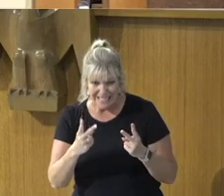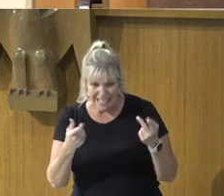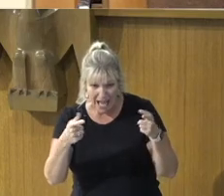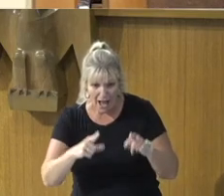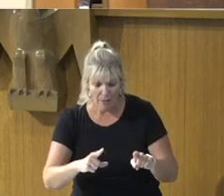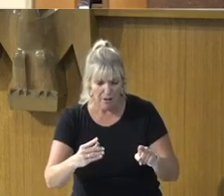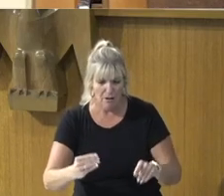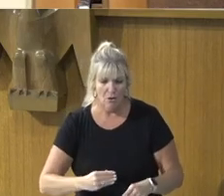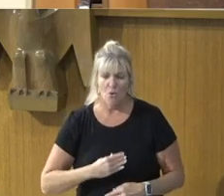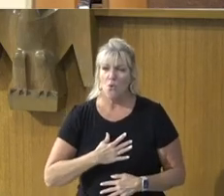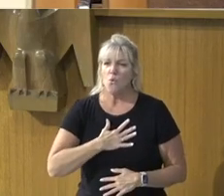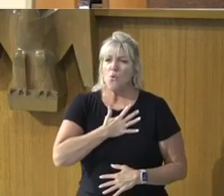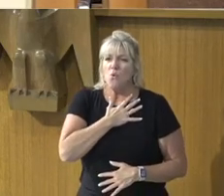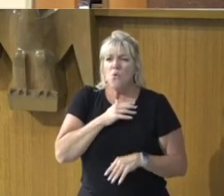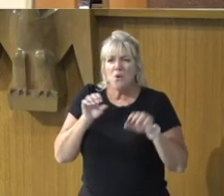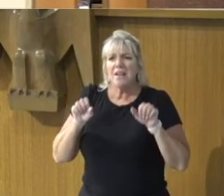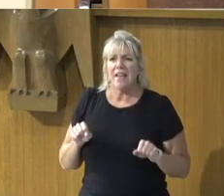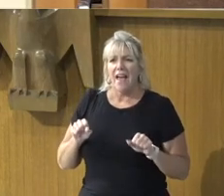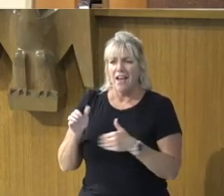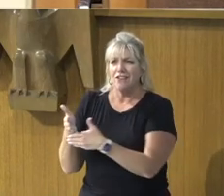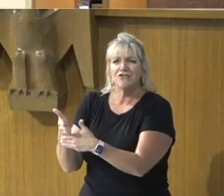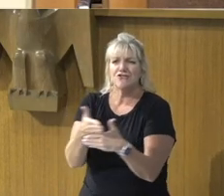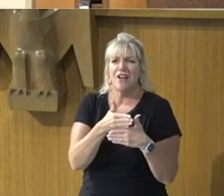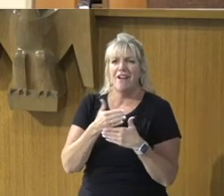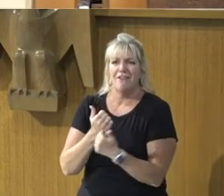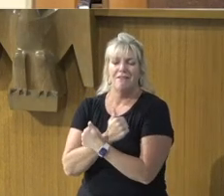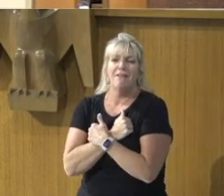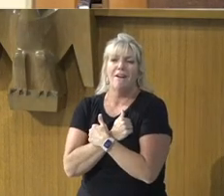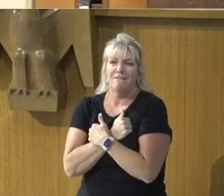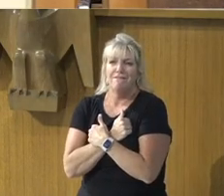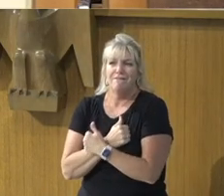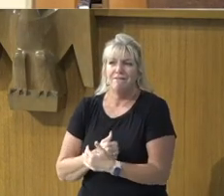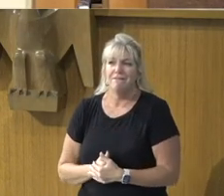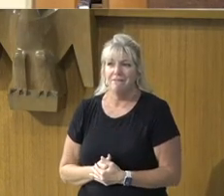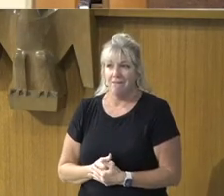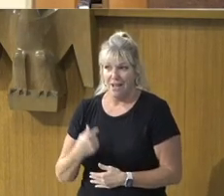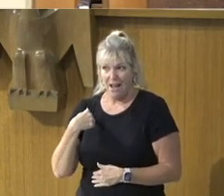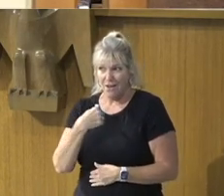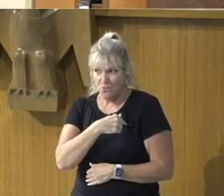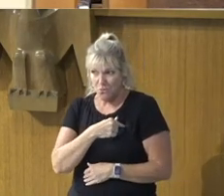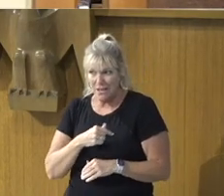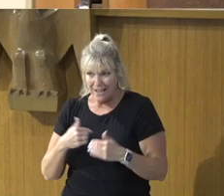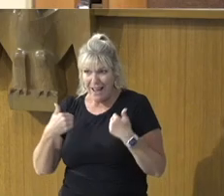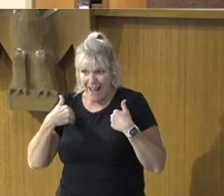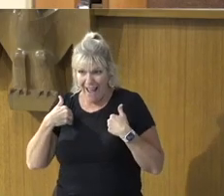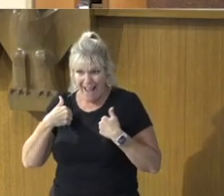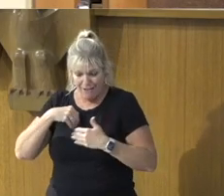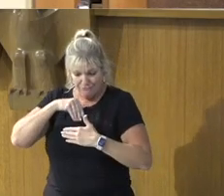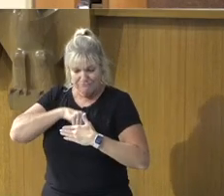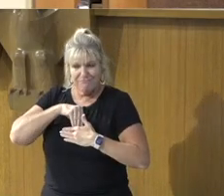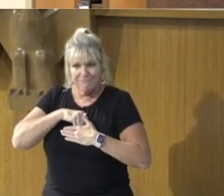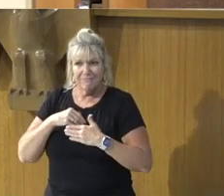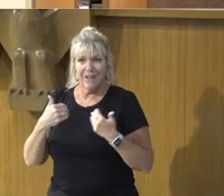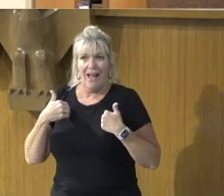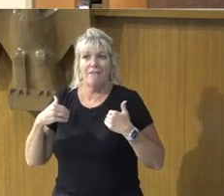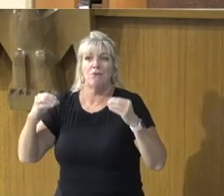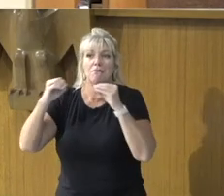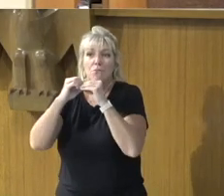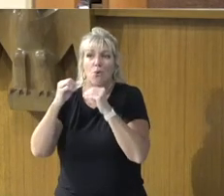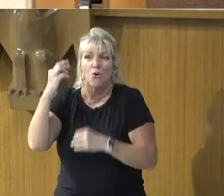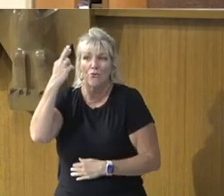Inexhaustible source, They knew, What we, Today have far, Better reason to know,